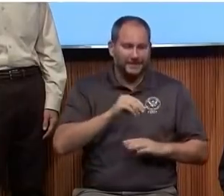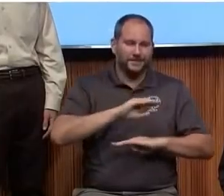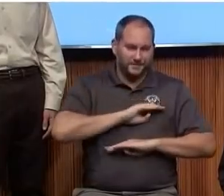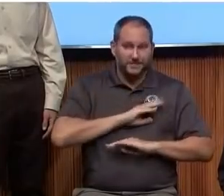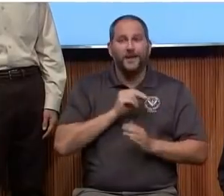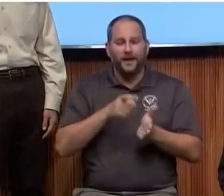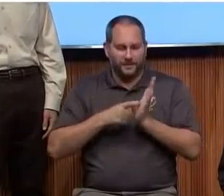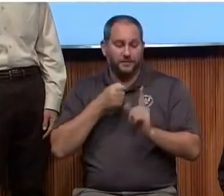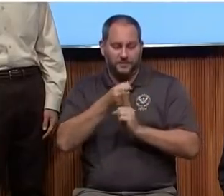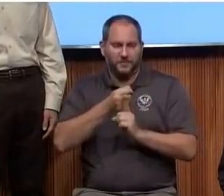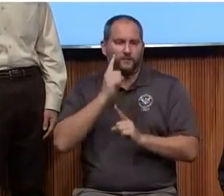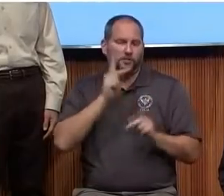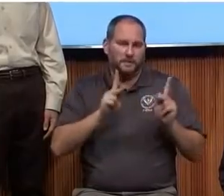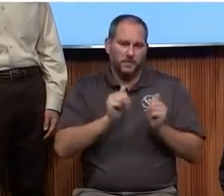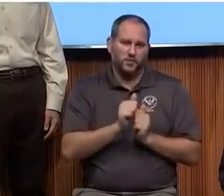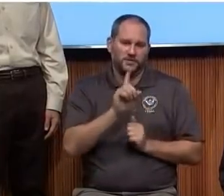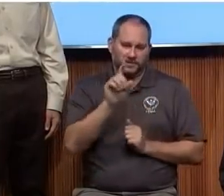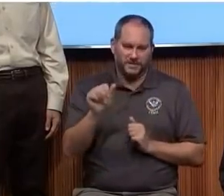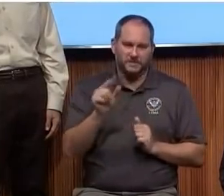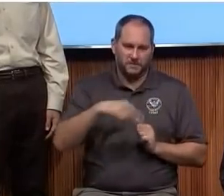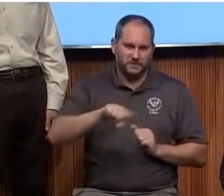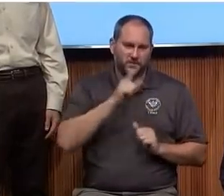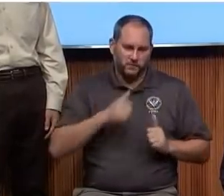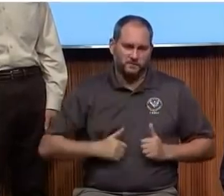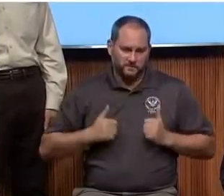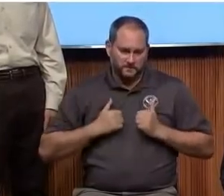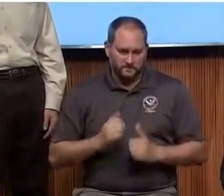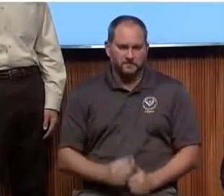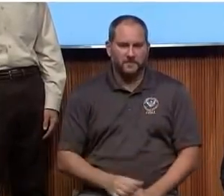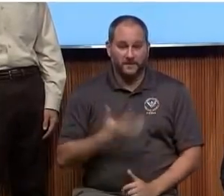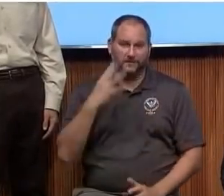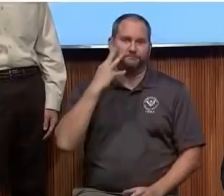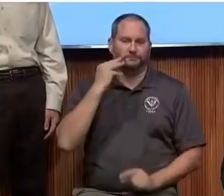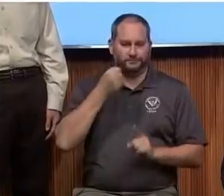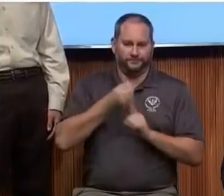survivors with disabilities who've been impacted by Florence.